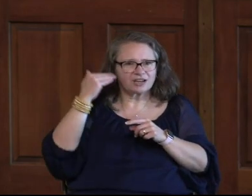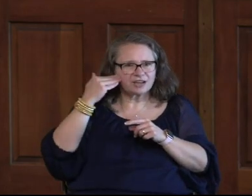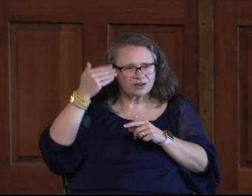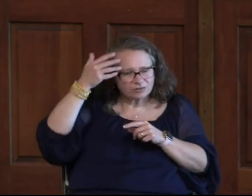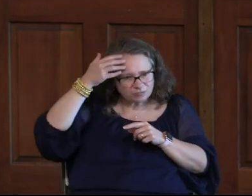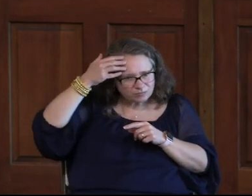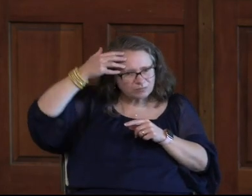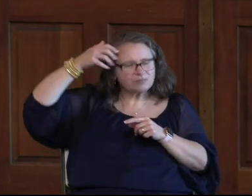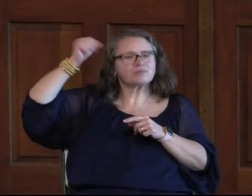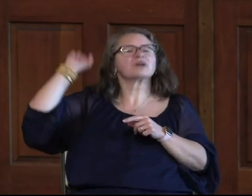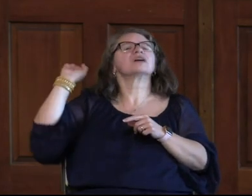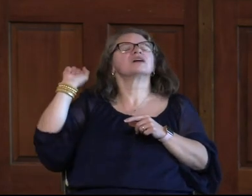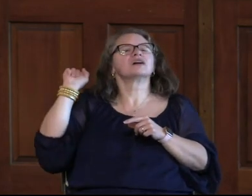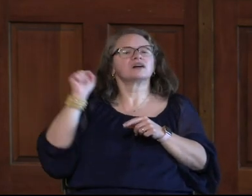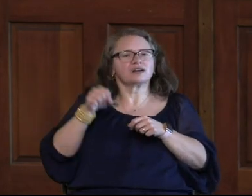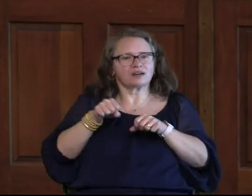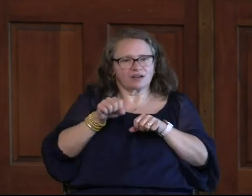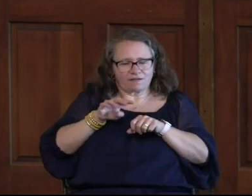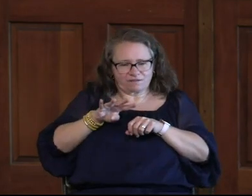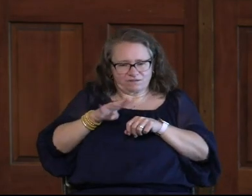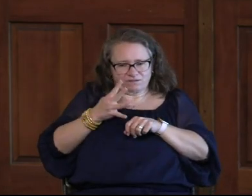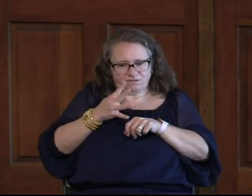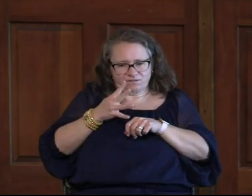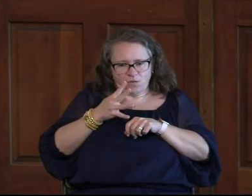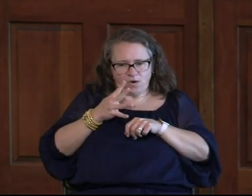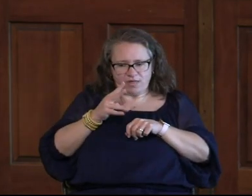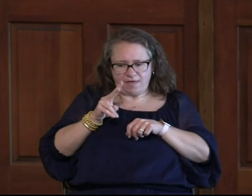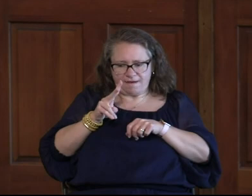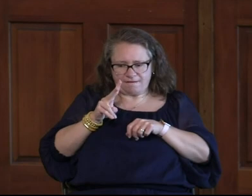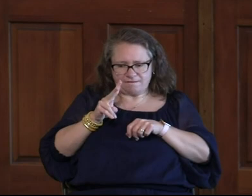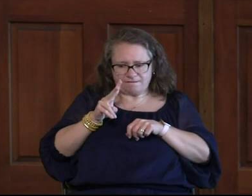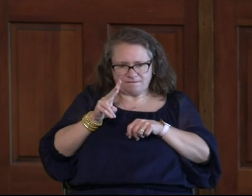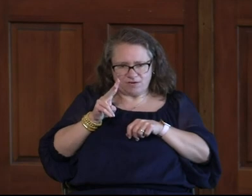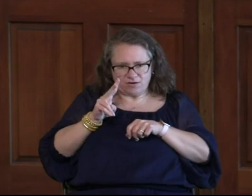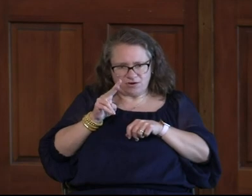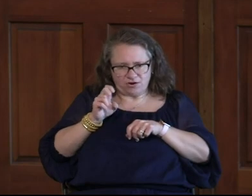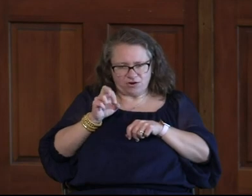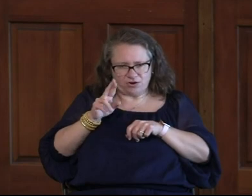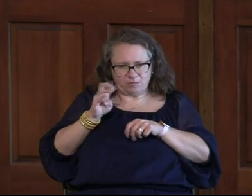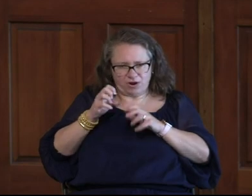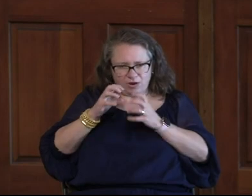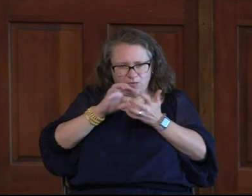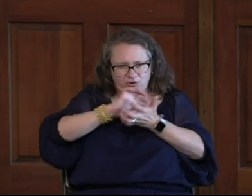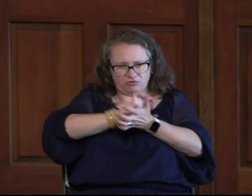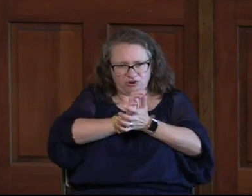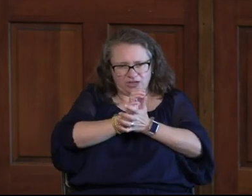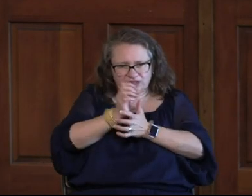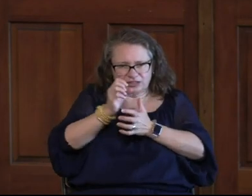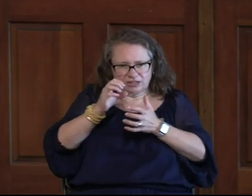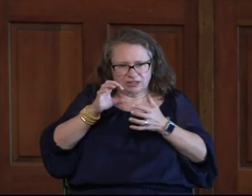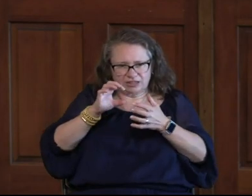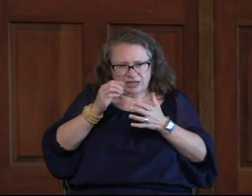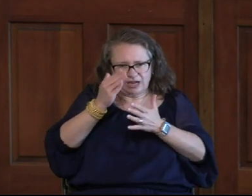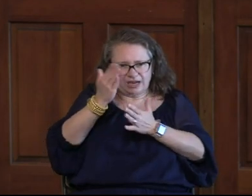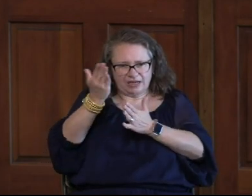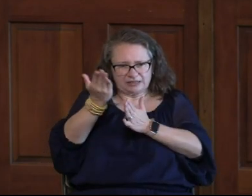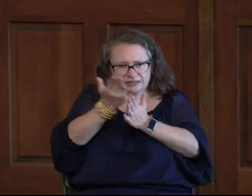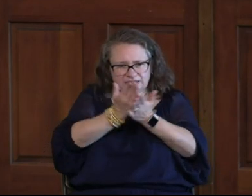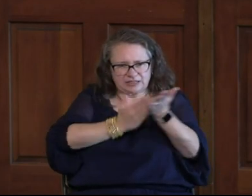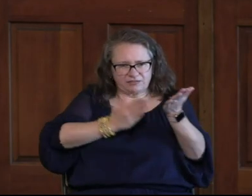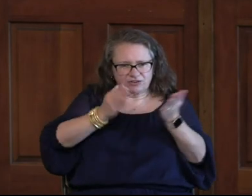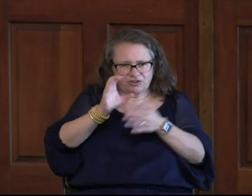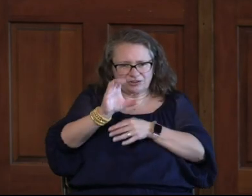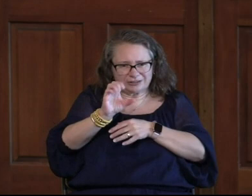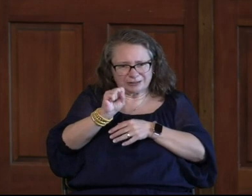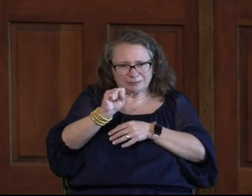pulled back and her fourth vertebrae, I believe, it was crushed and her spinal cord was severed at that point.